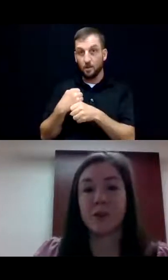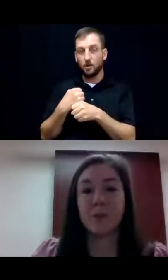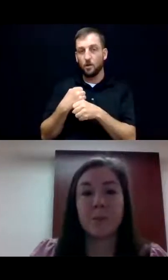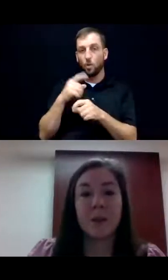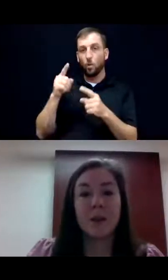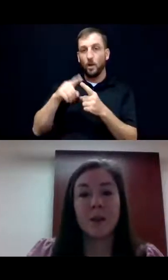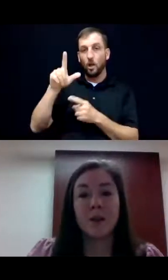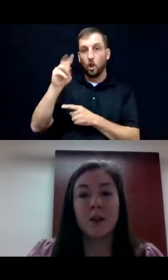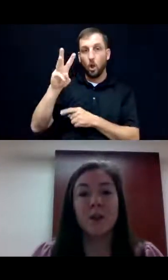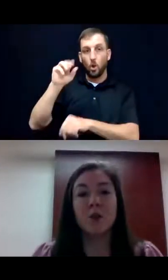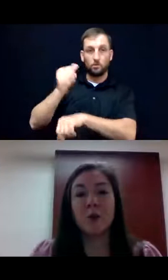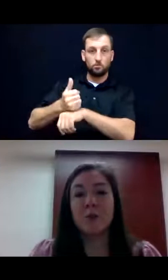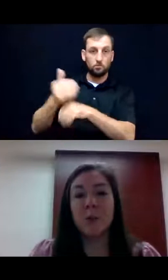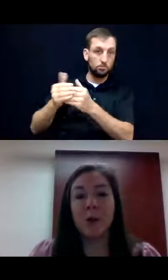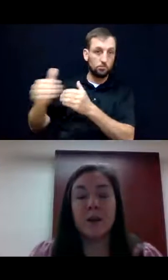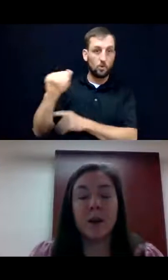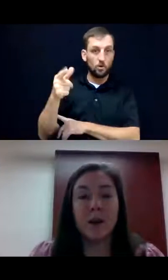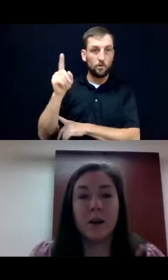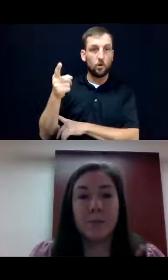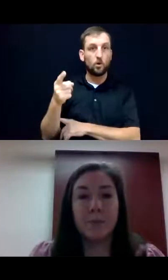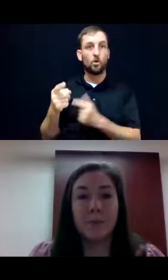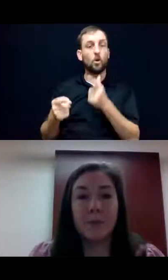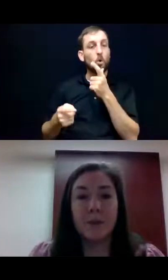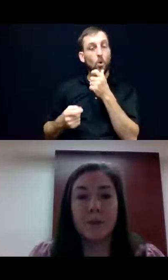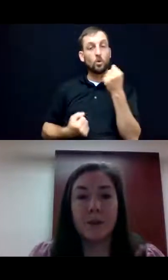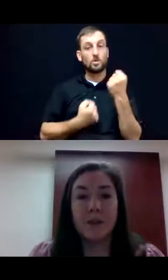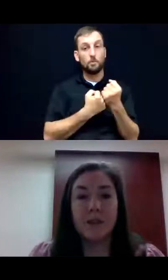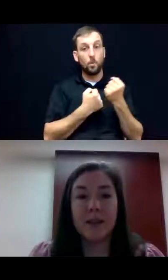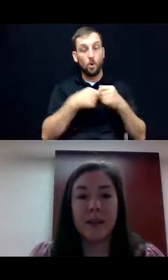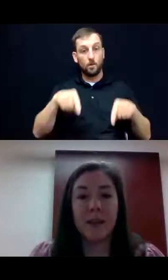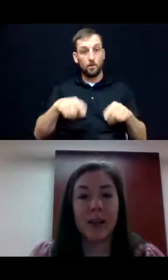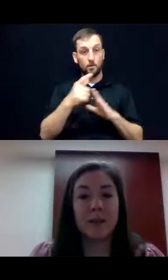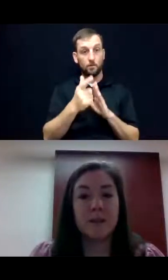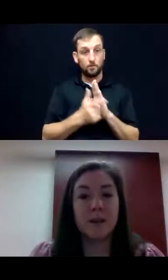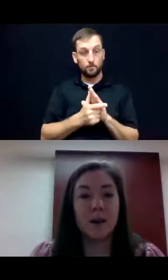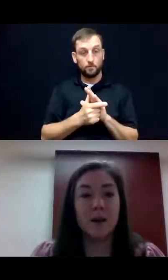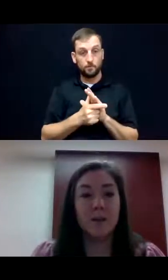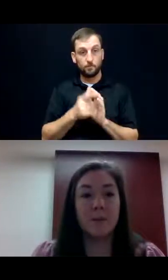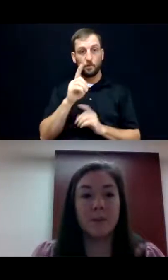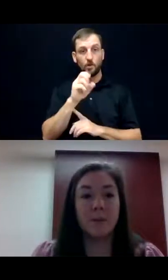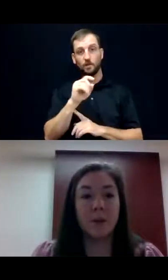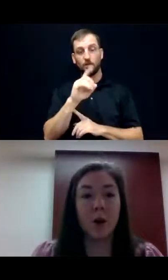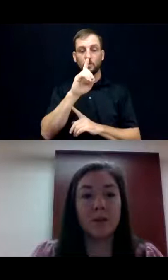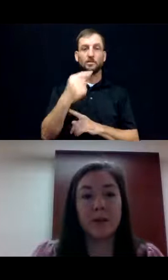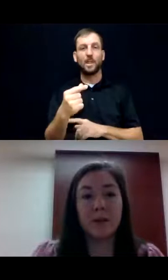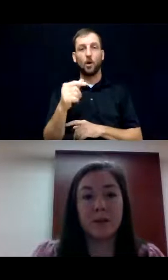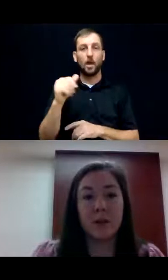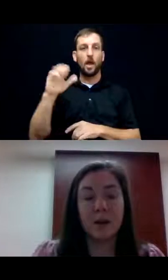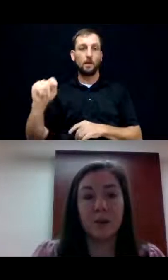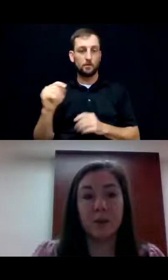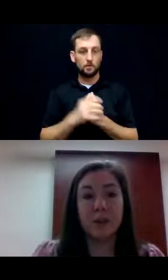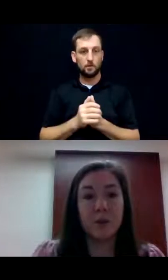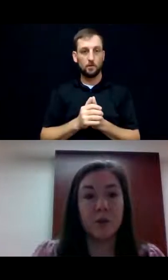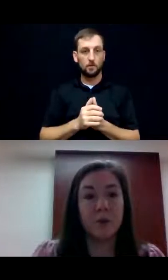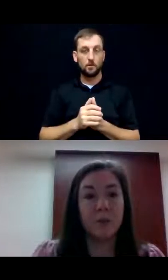1st. So who supported, um, the Dustin Gary Acts? Um, all of us,